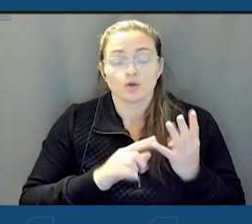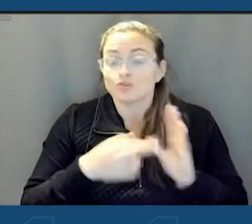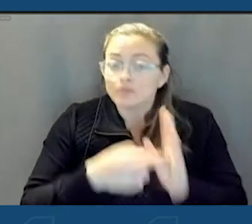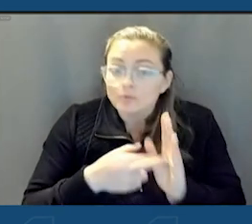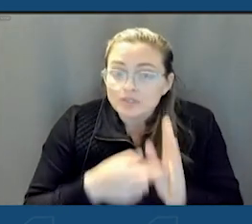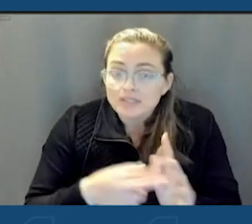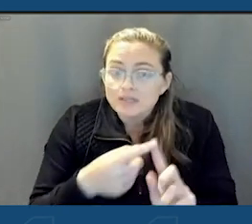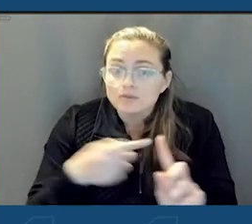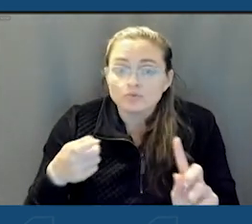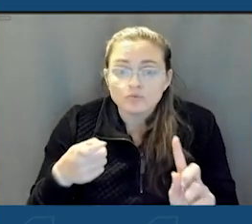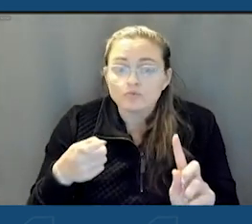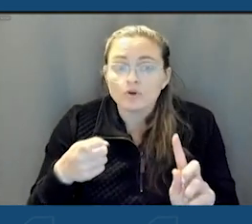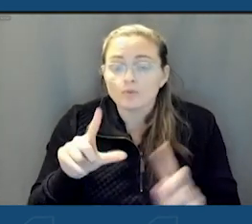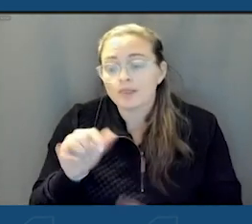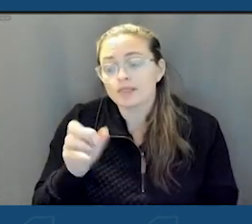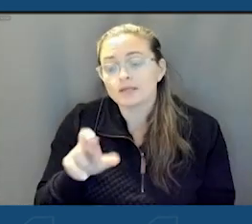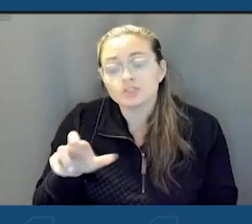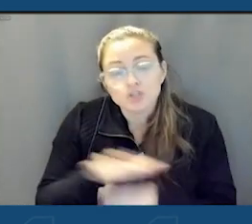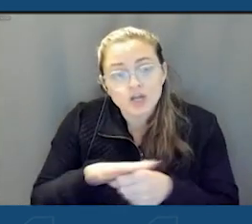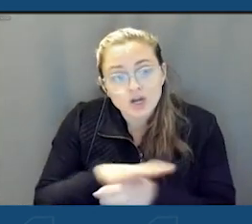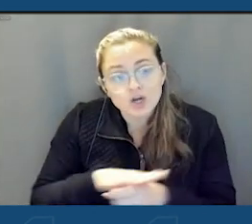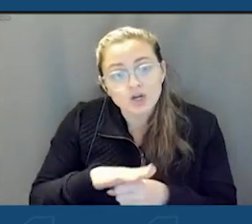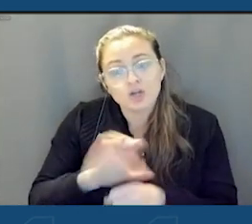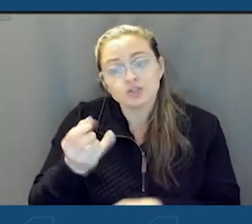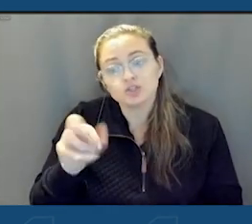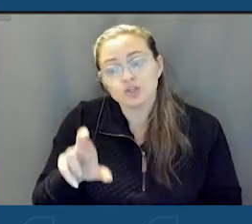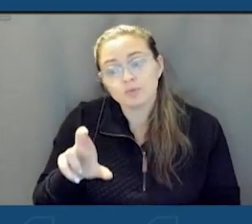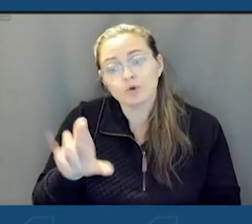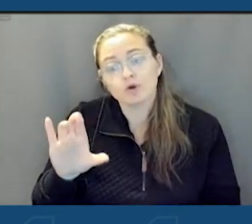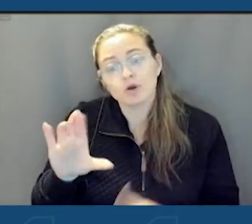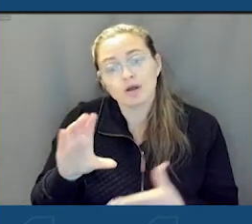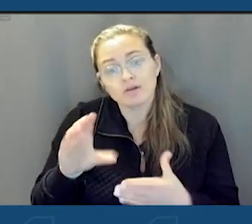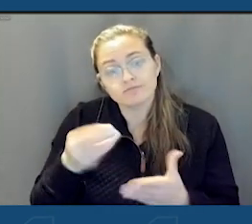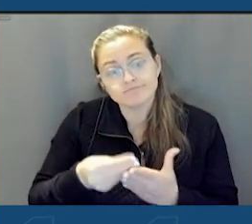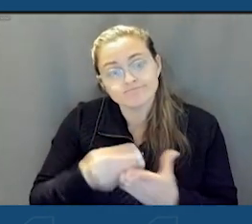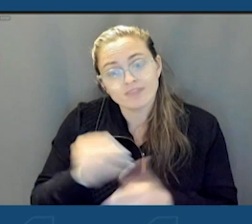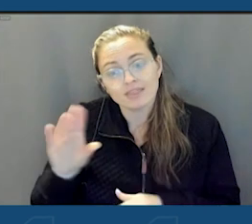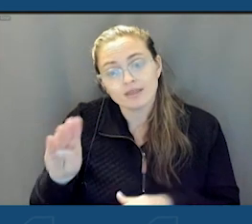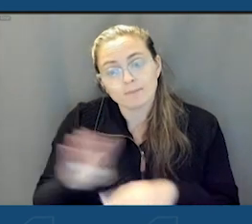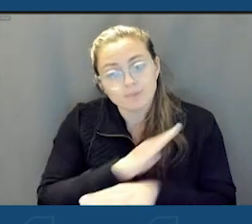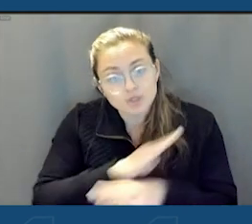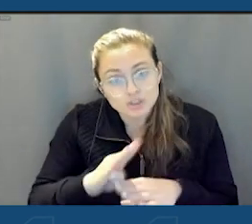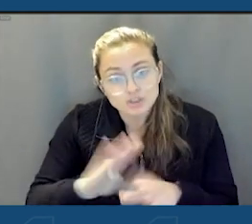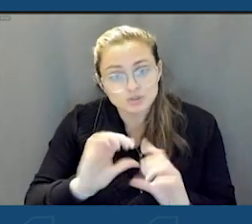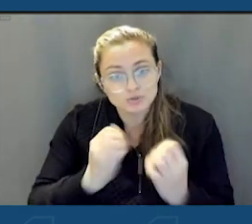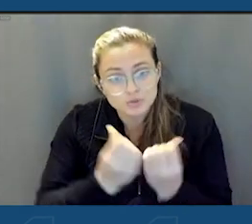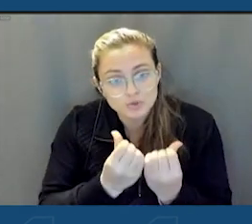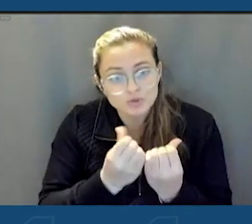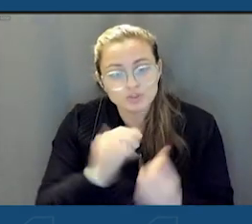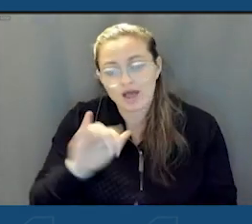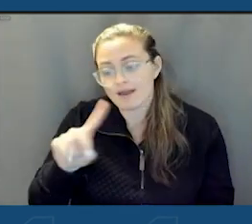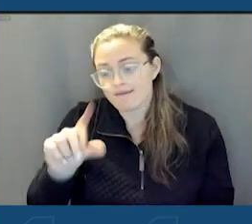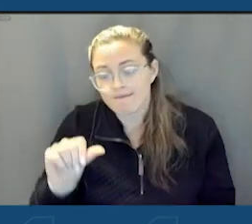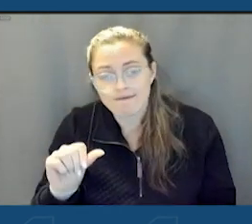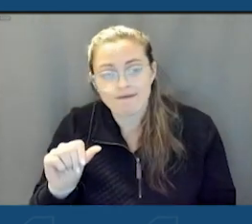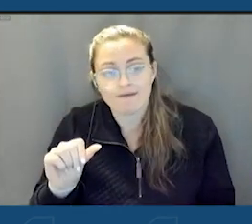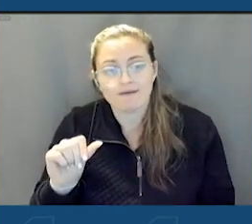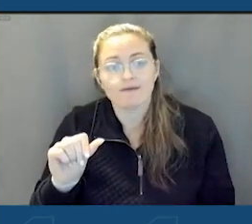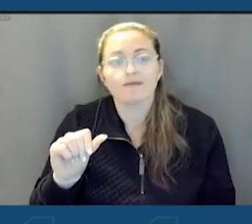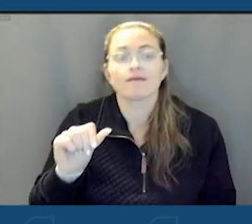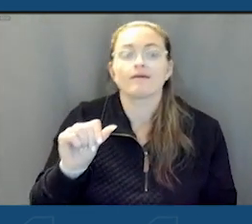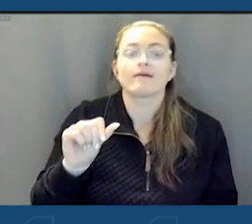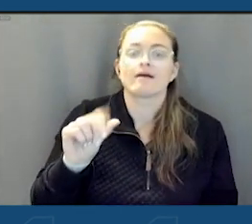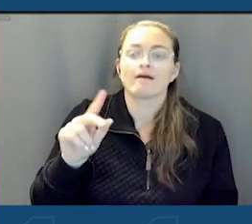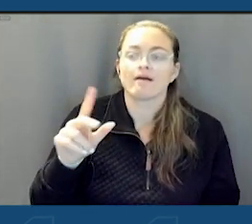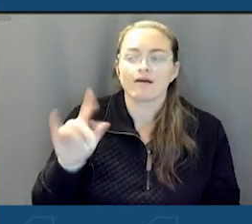from the Lancaster Area Chamber of Commerce, the Lancaster Village Merchants Association, the Lancaster IDA, the Lancaster Opera